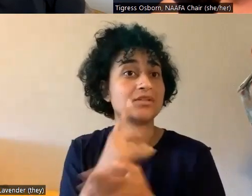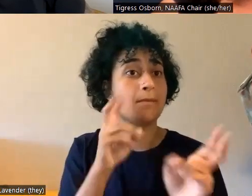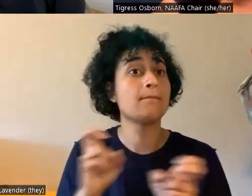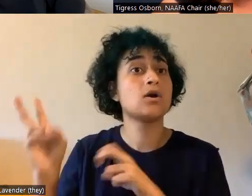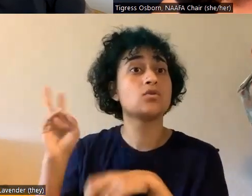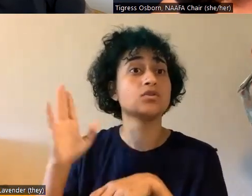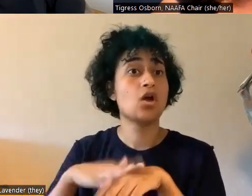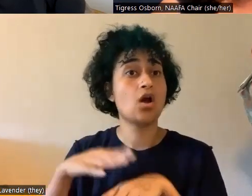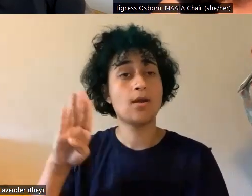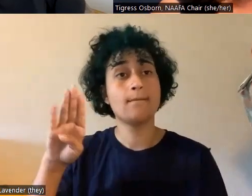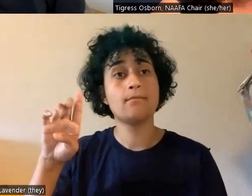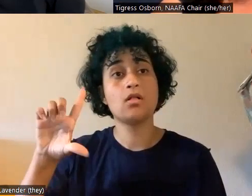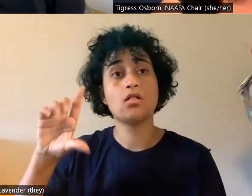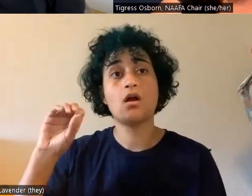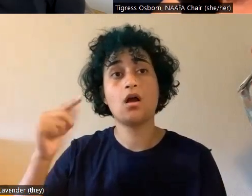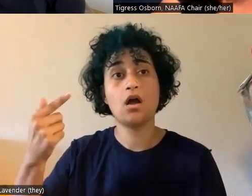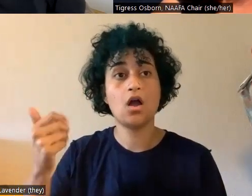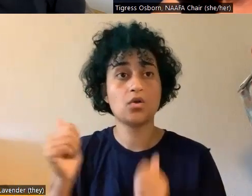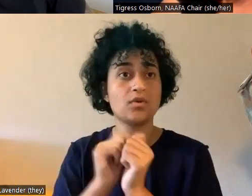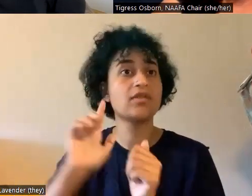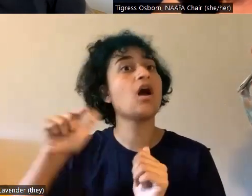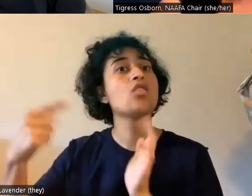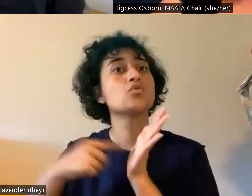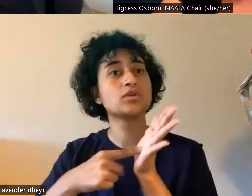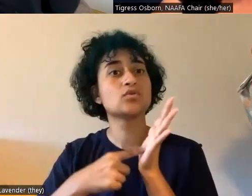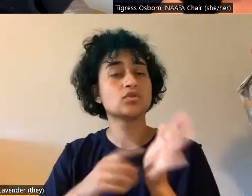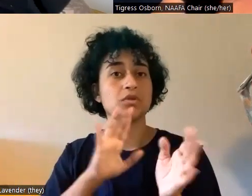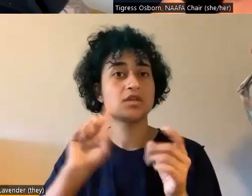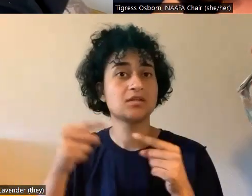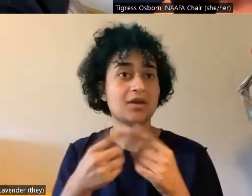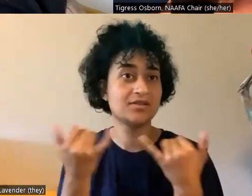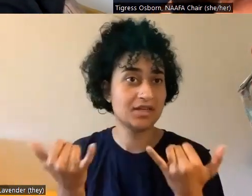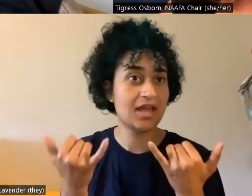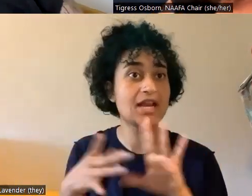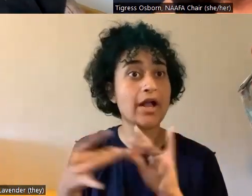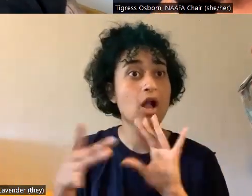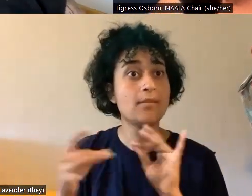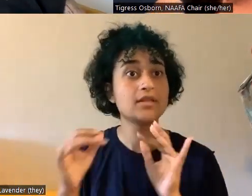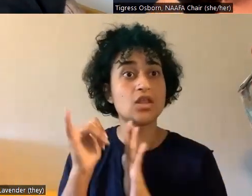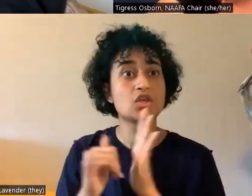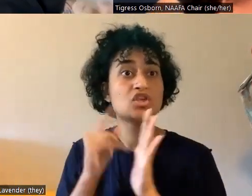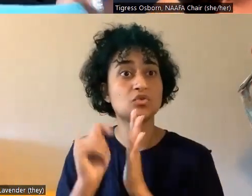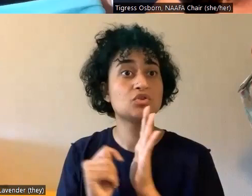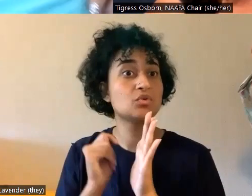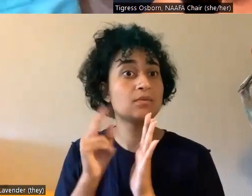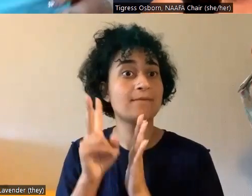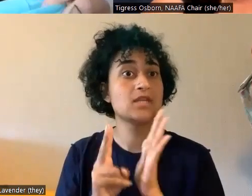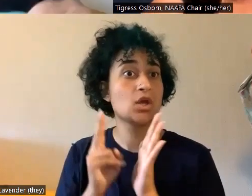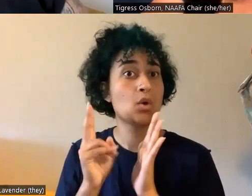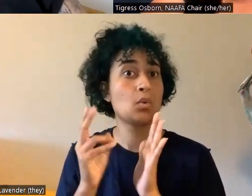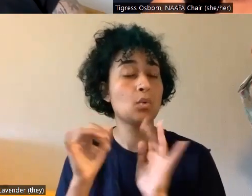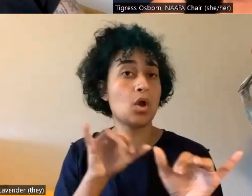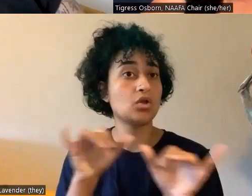voices blog with, um, some of the resources that we talked about today. And in the comments of this YouTube video, we'll, uh, we'll link to that.